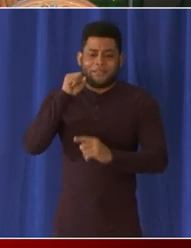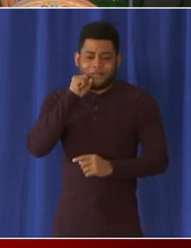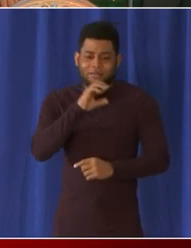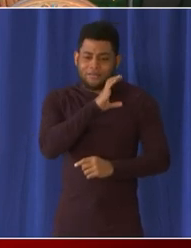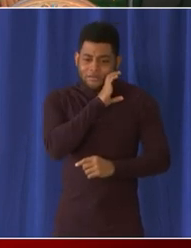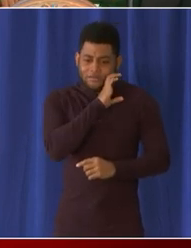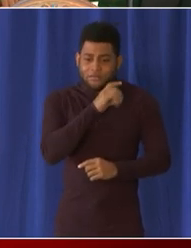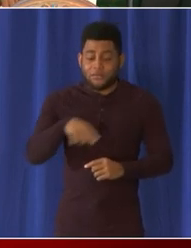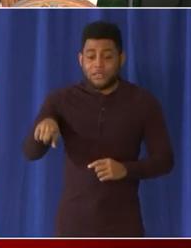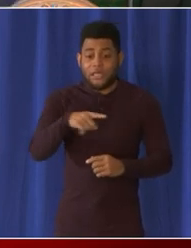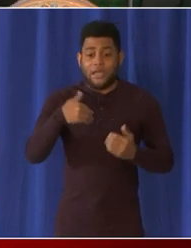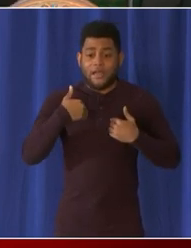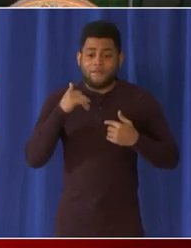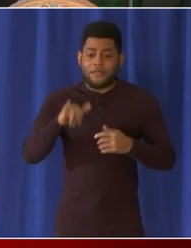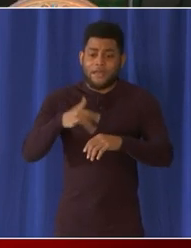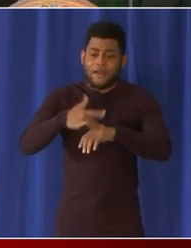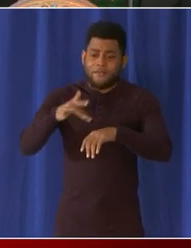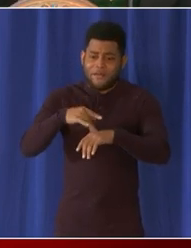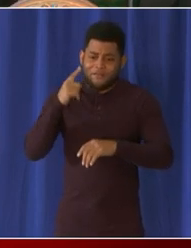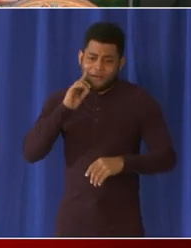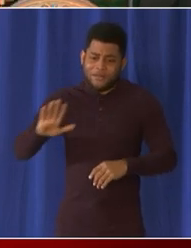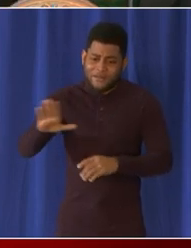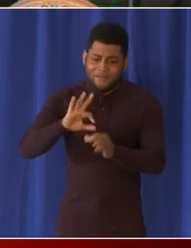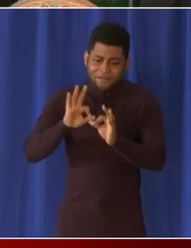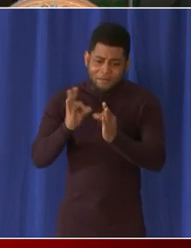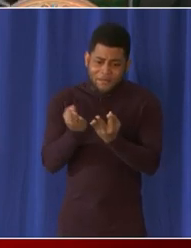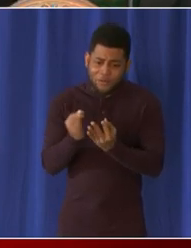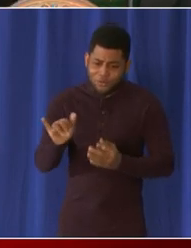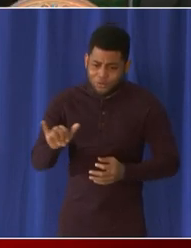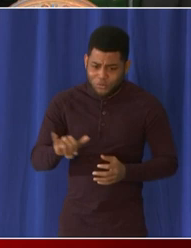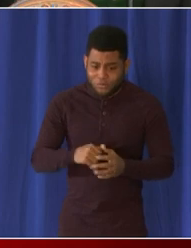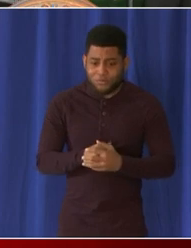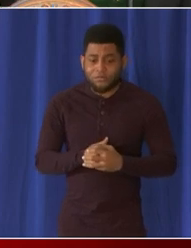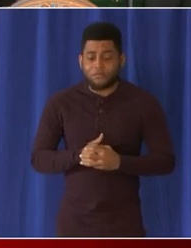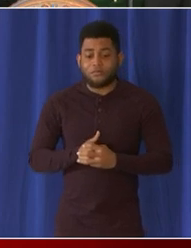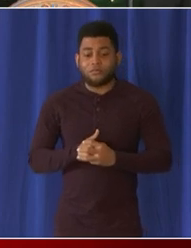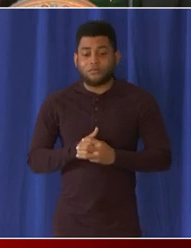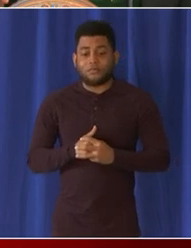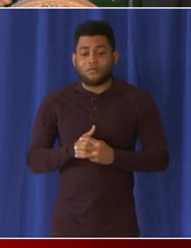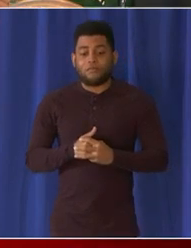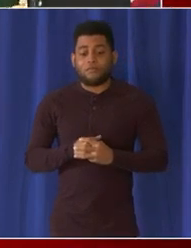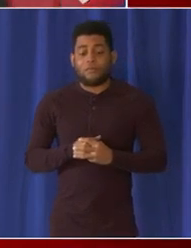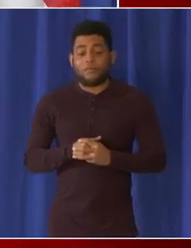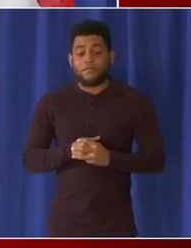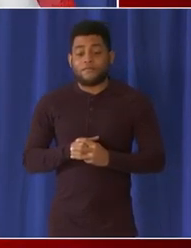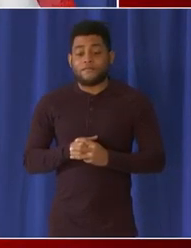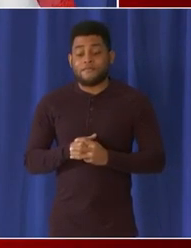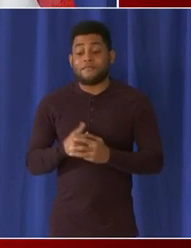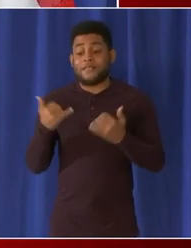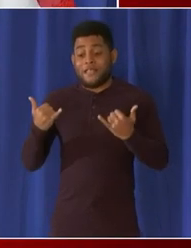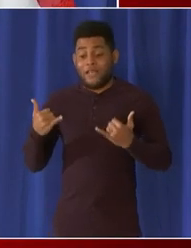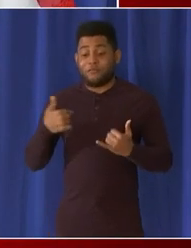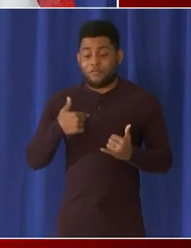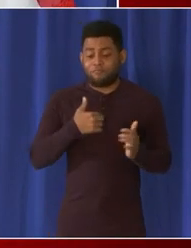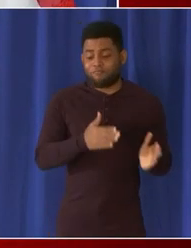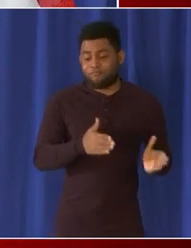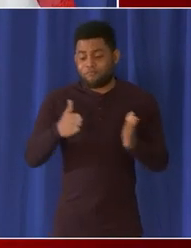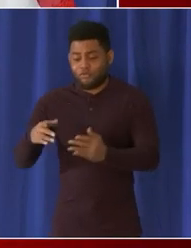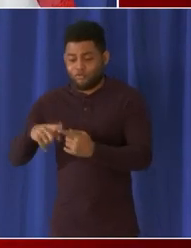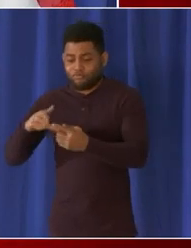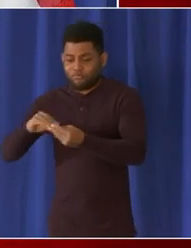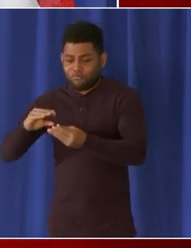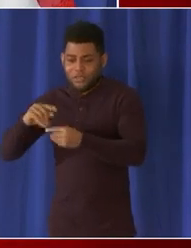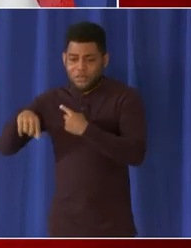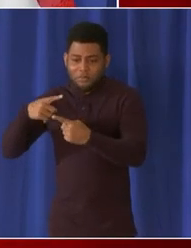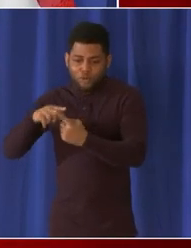and their families. So let me now turn to some updates on school testing and I'll turn to Dr.